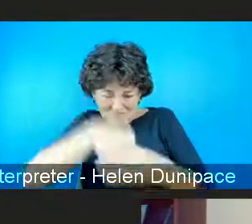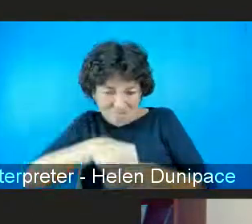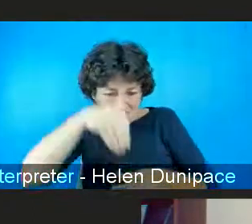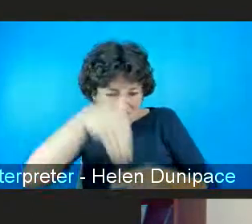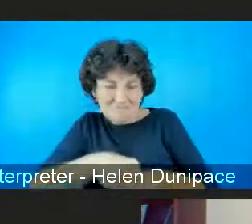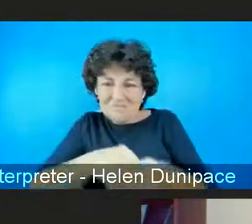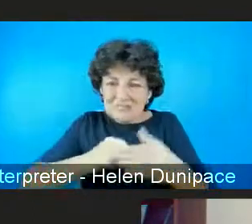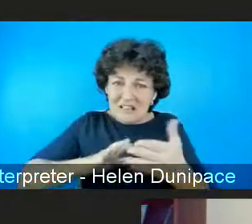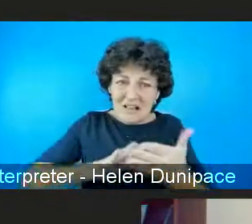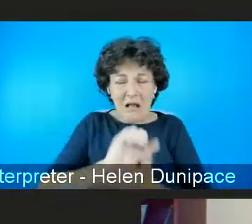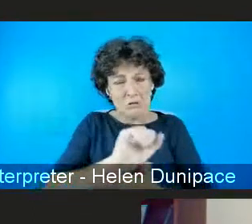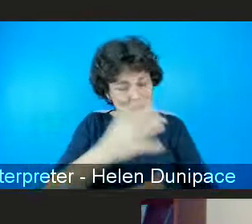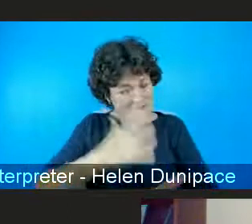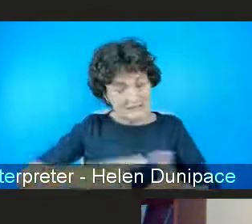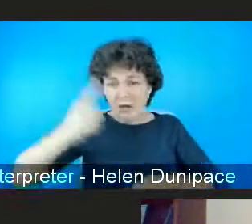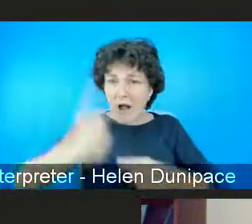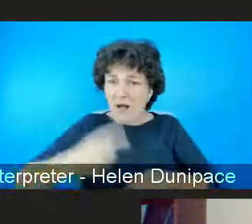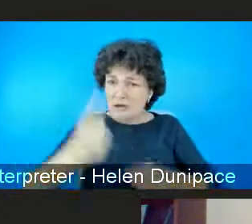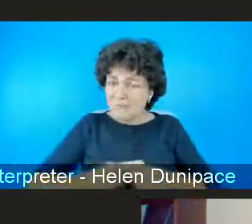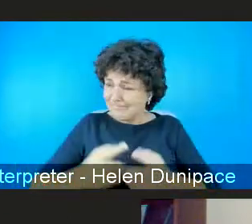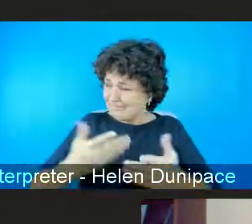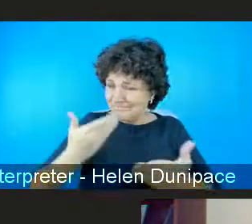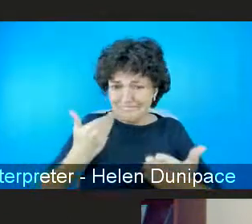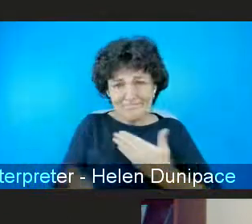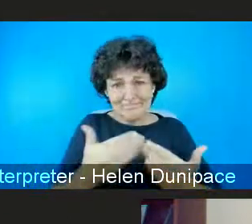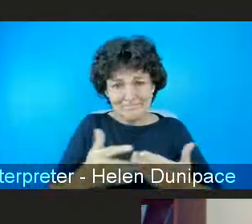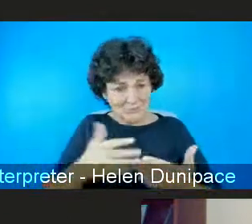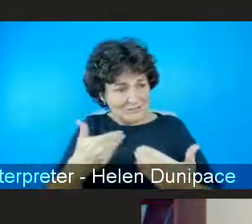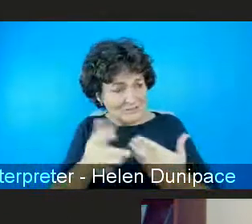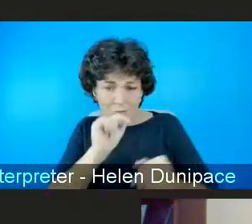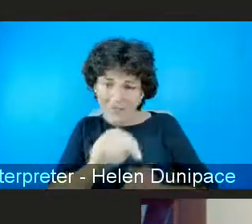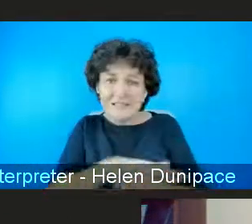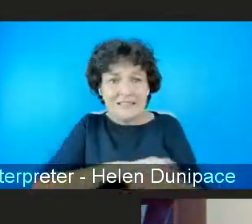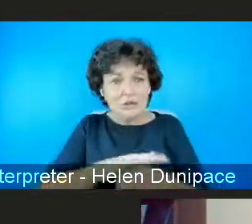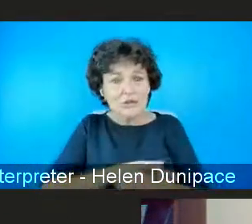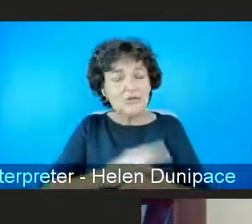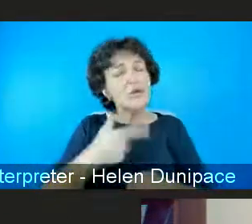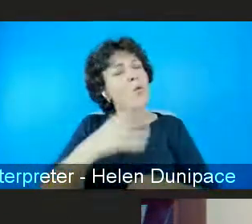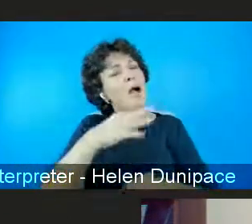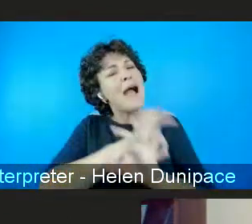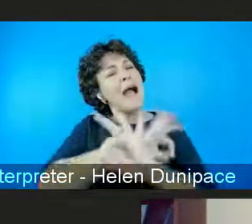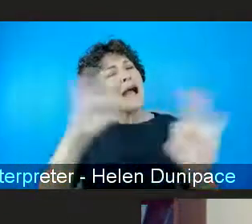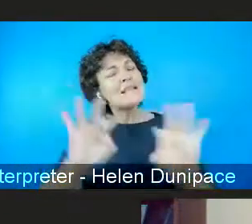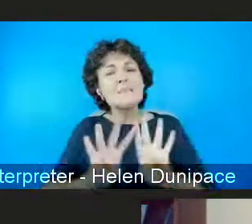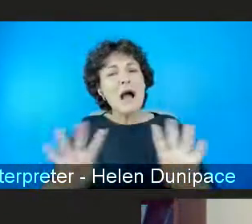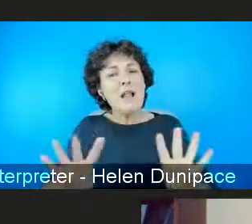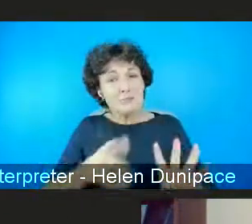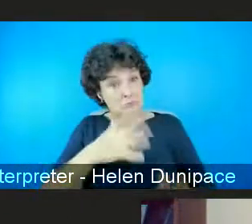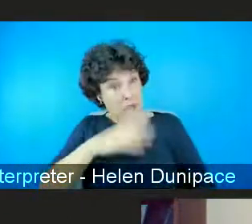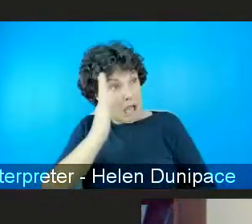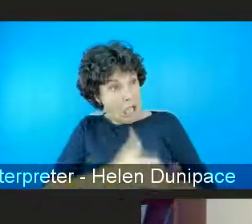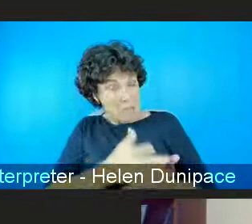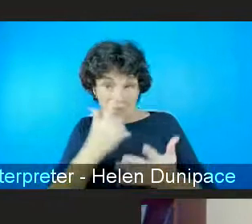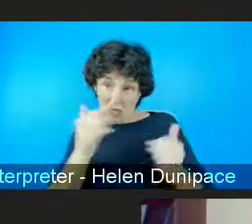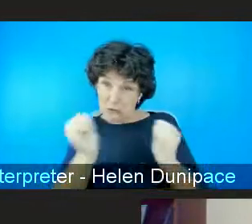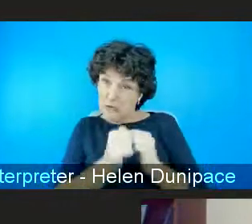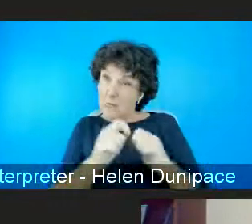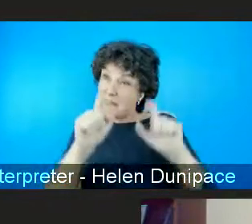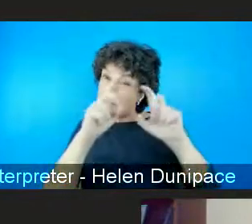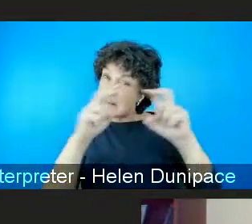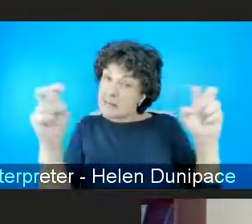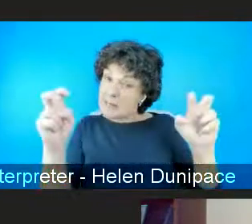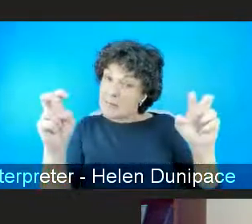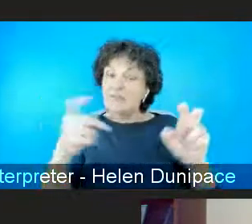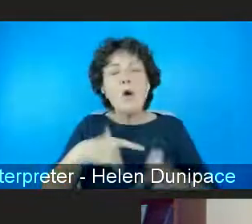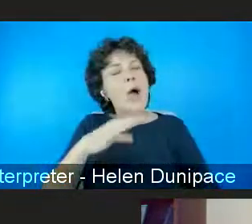that we need urgent action to address this. So I'd like to ask the panelists if they agree with our statement. And I'm going to come first